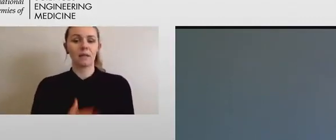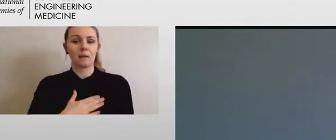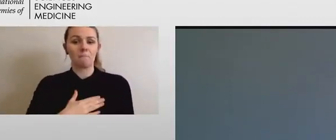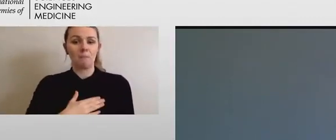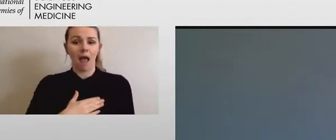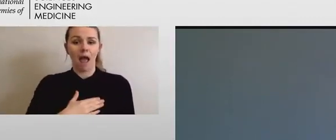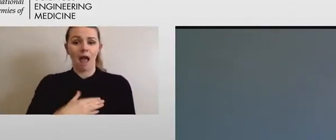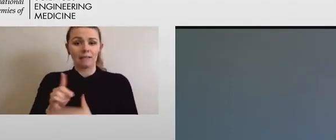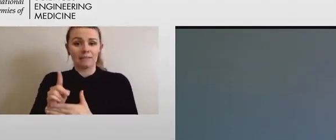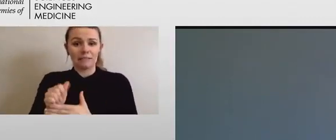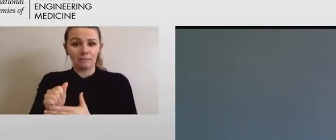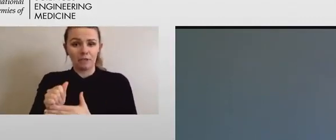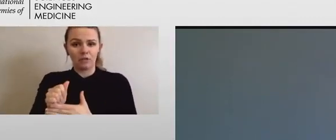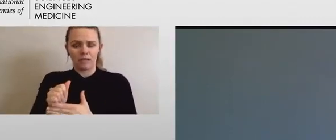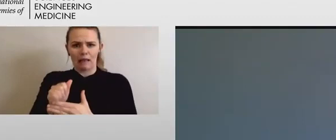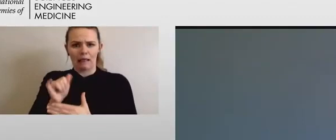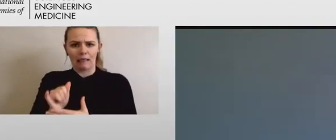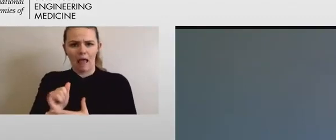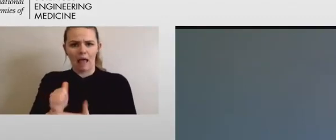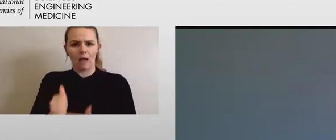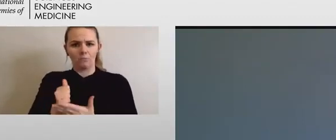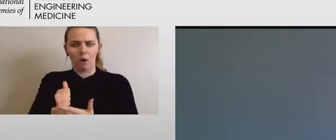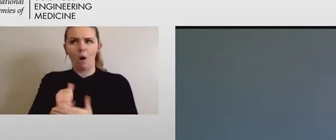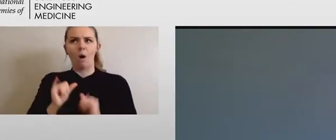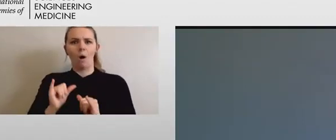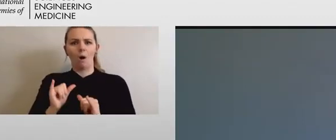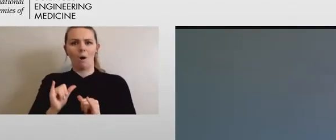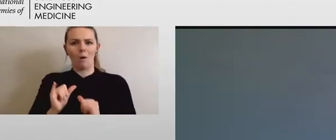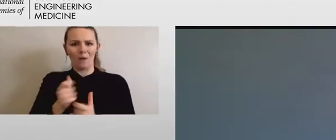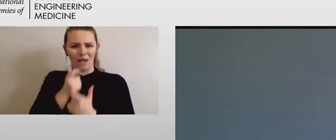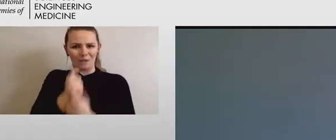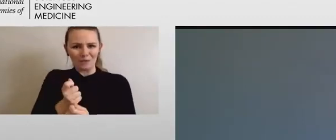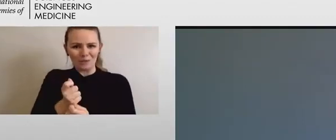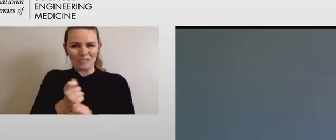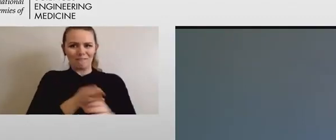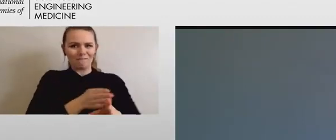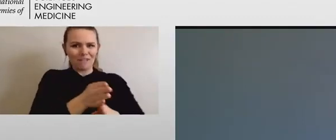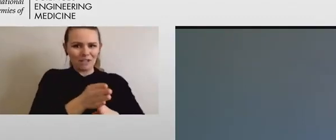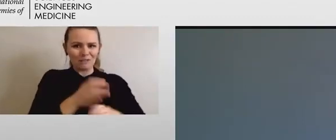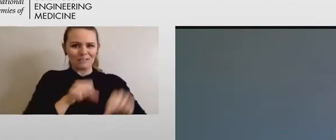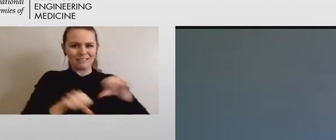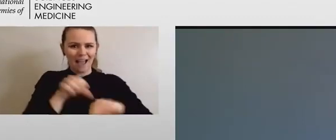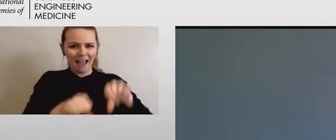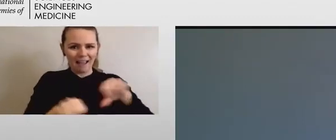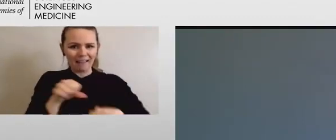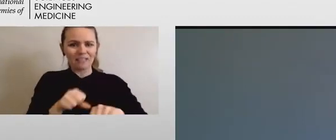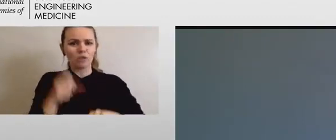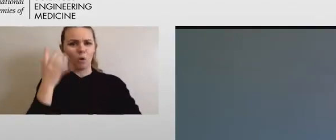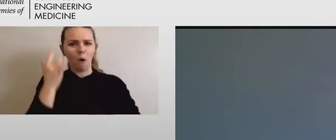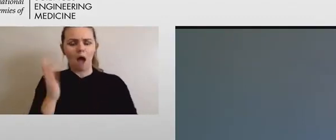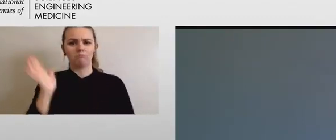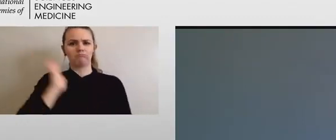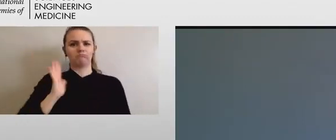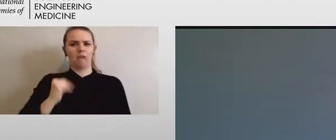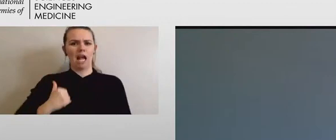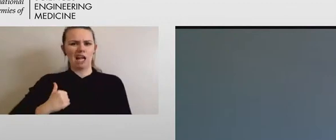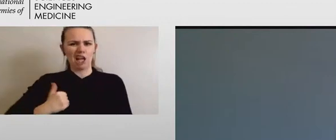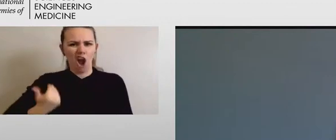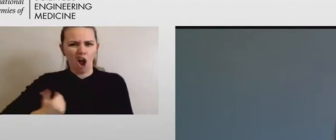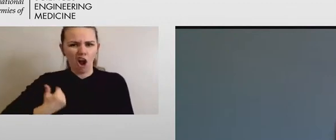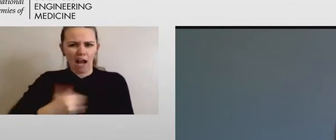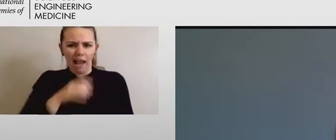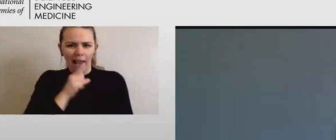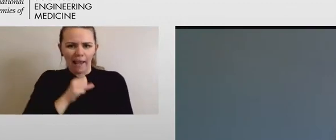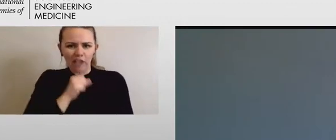I under, it caused me to think at a very early age about the implications of the genetic mutation that I carry.